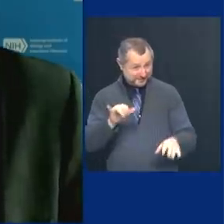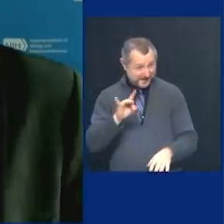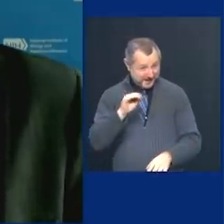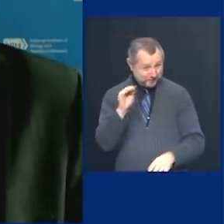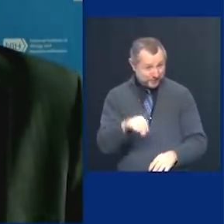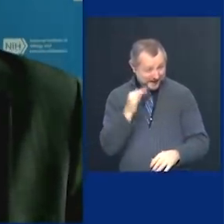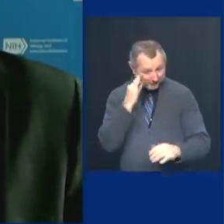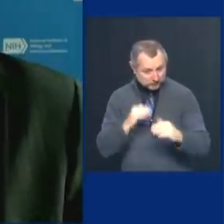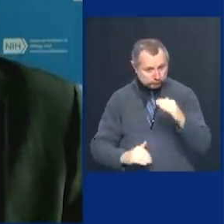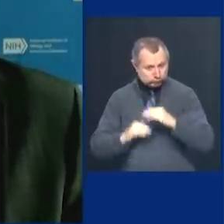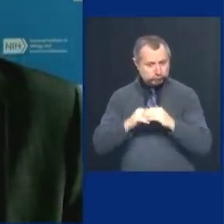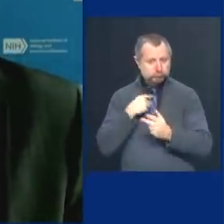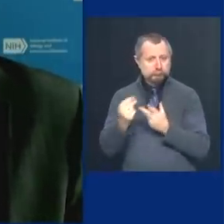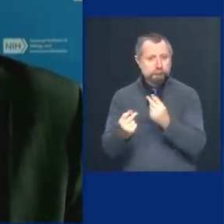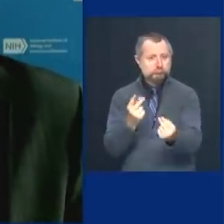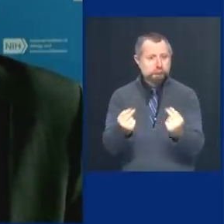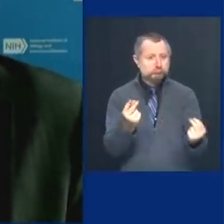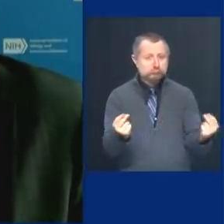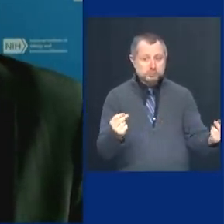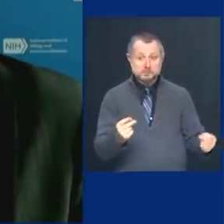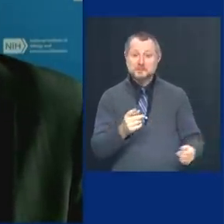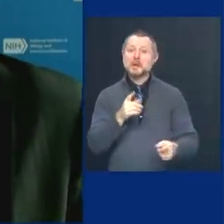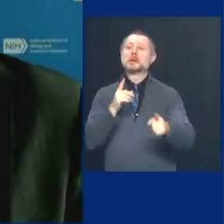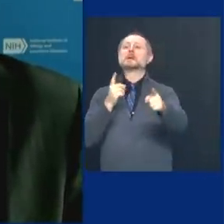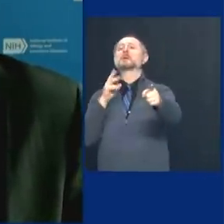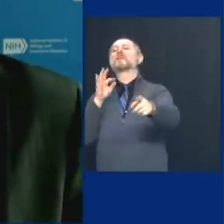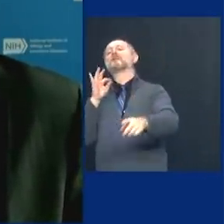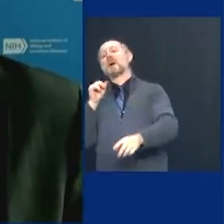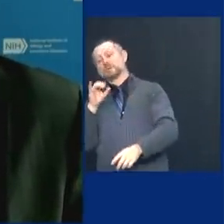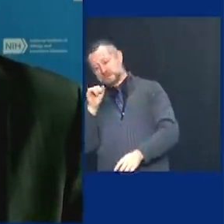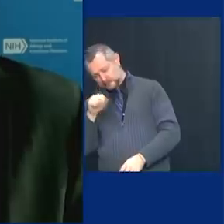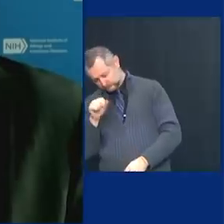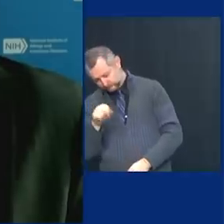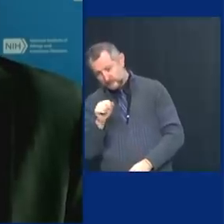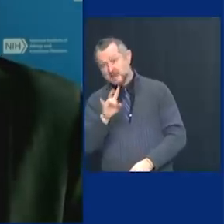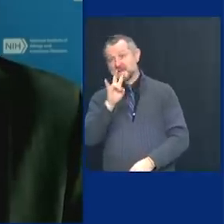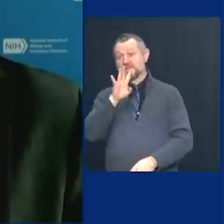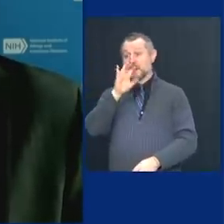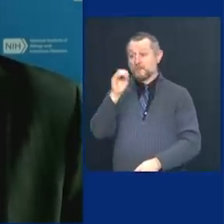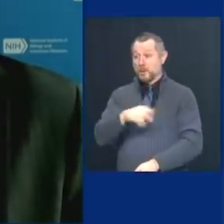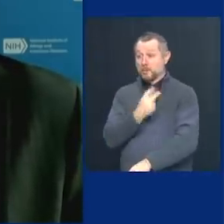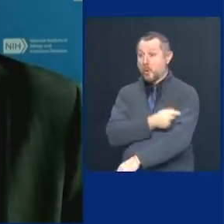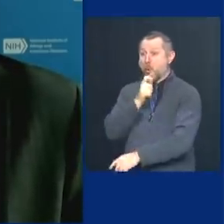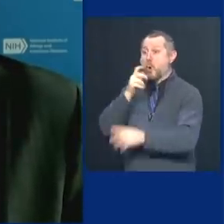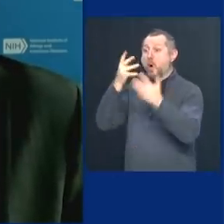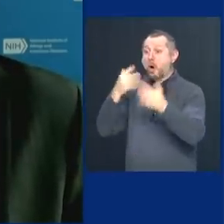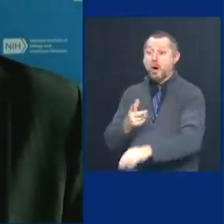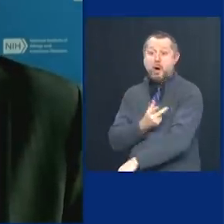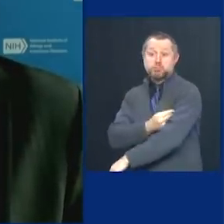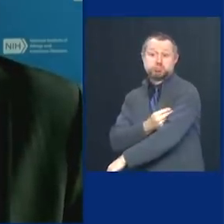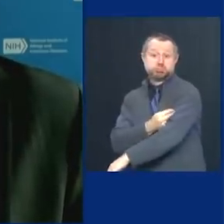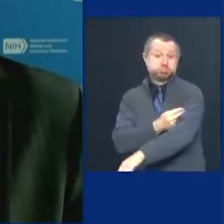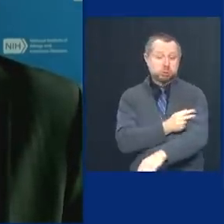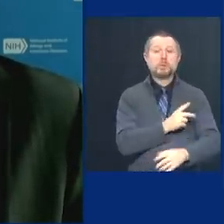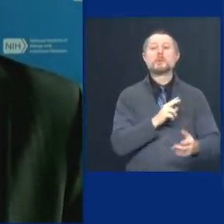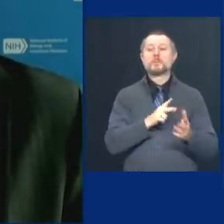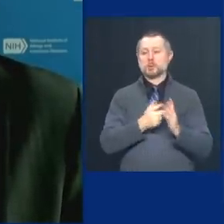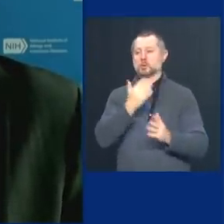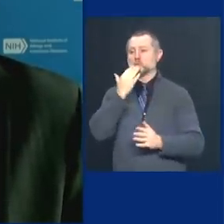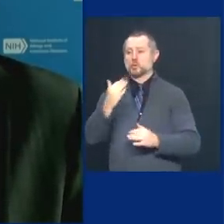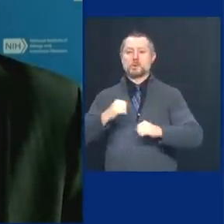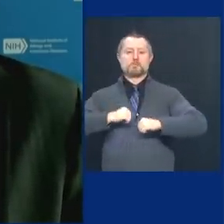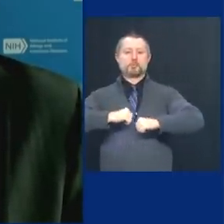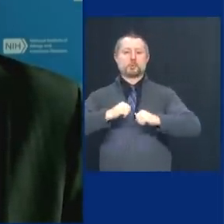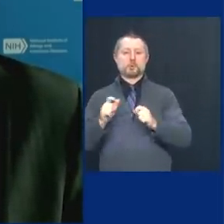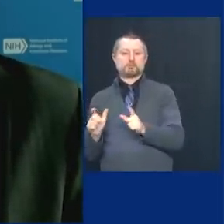have 75, 80 percent of the people vaccinated, you have an umbrella of protection over the community